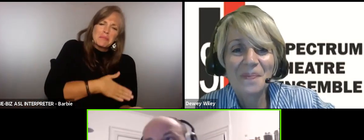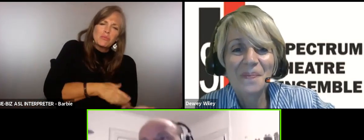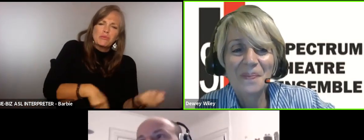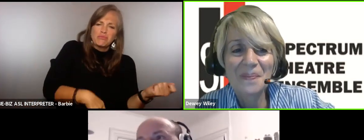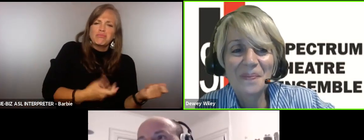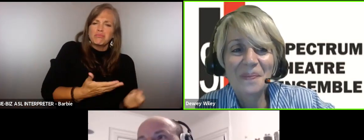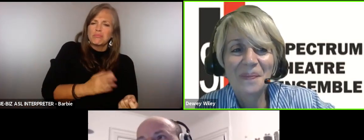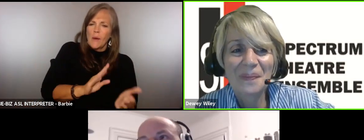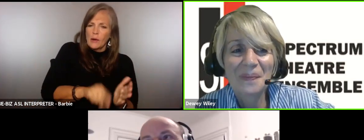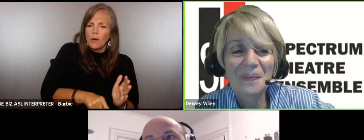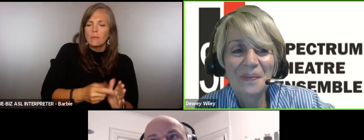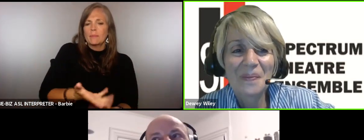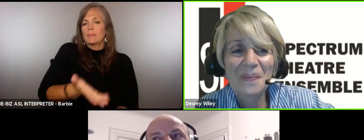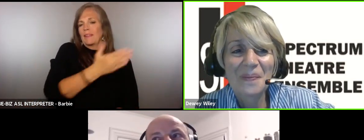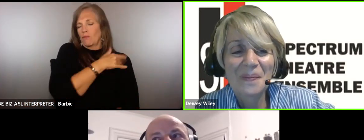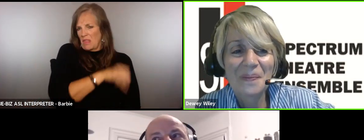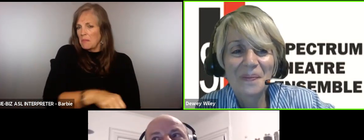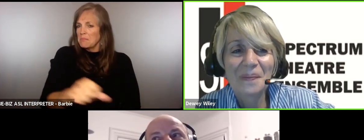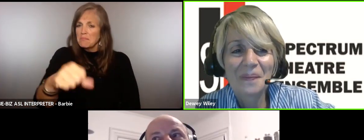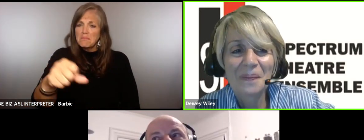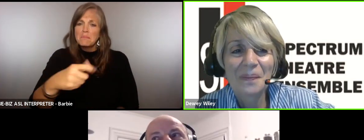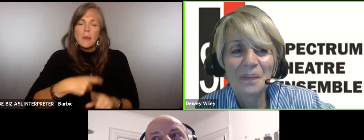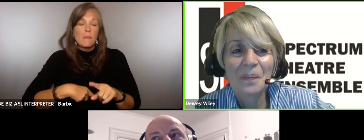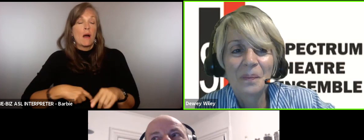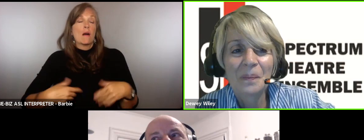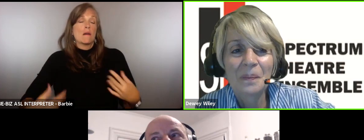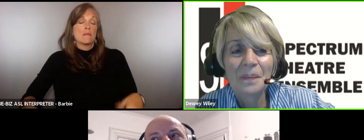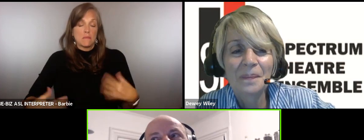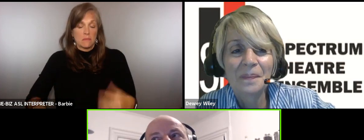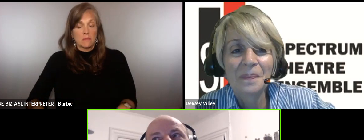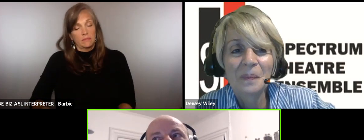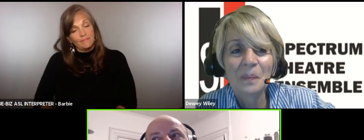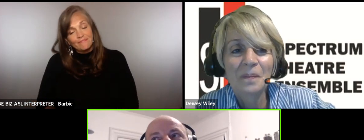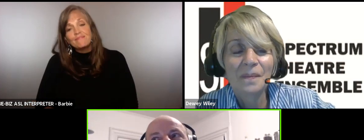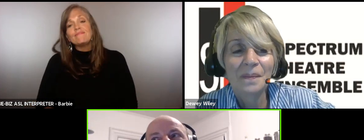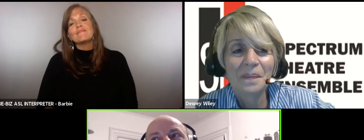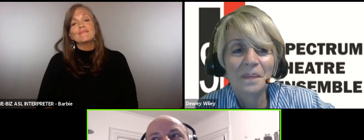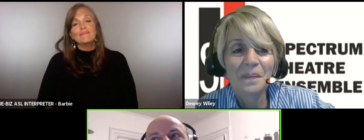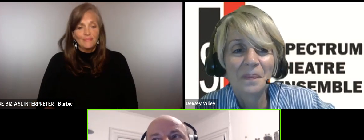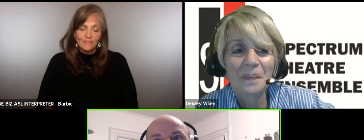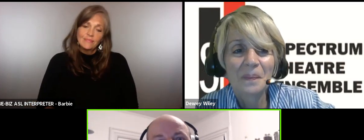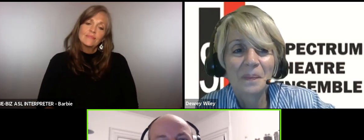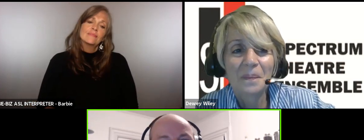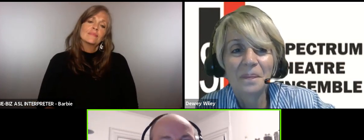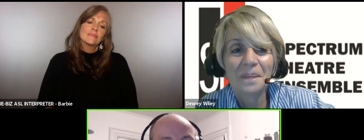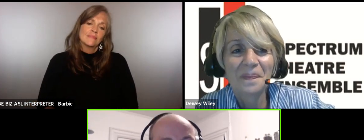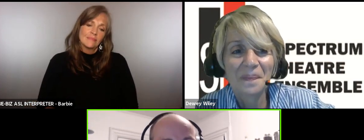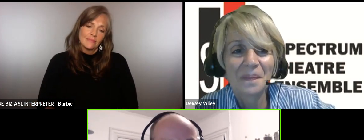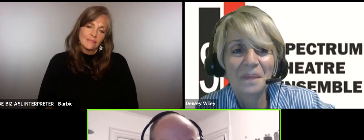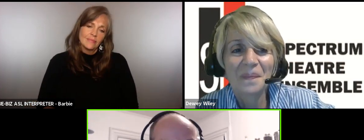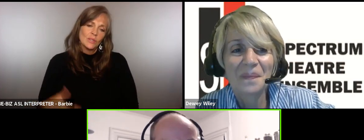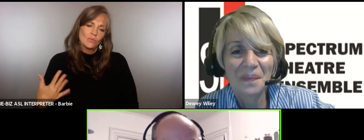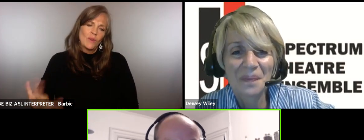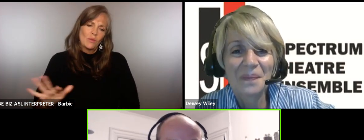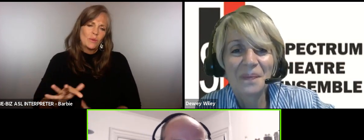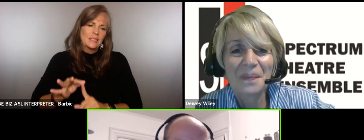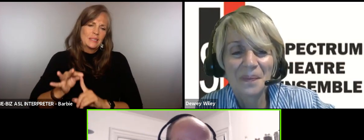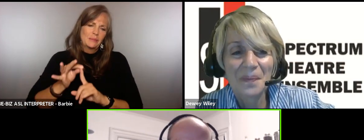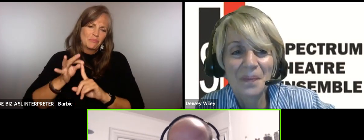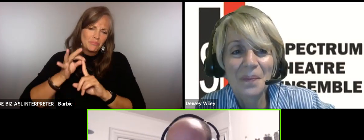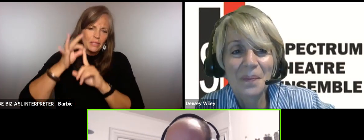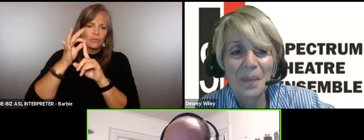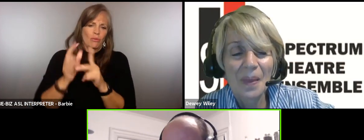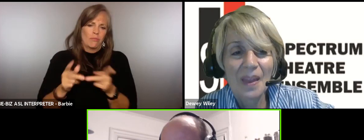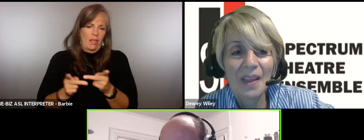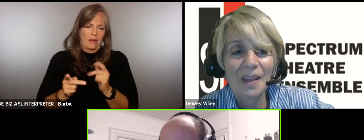that um but it just you know was just such a special place where you know you